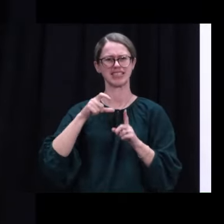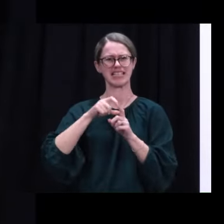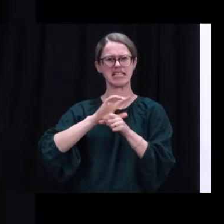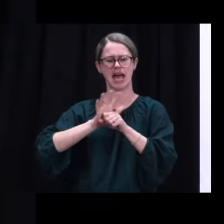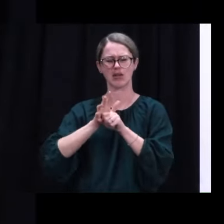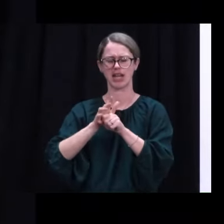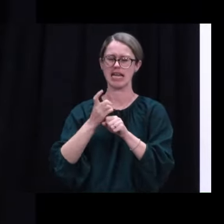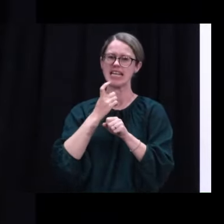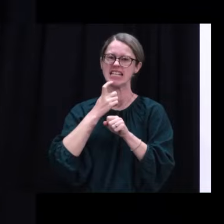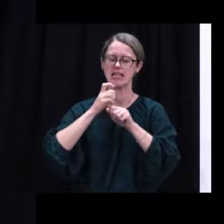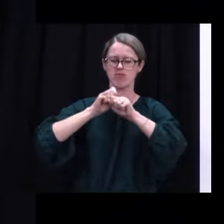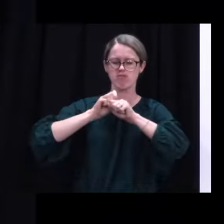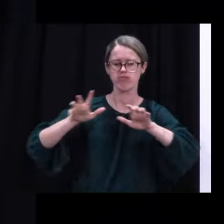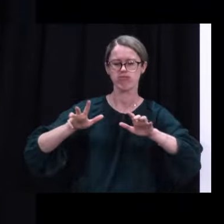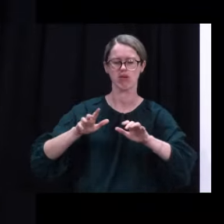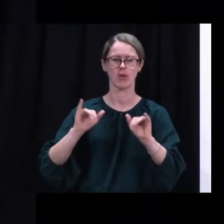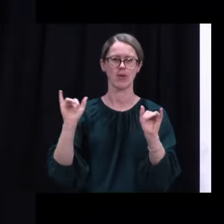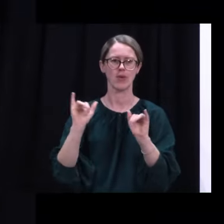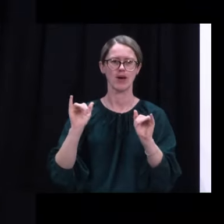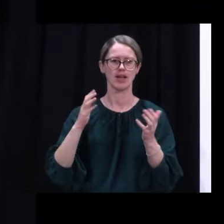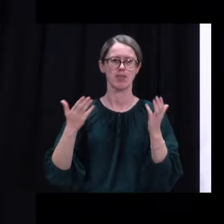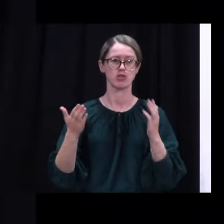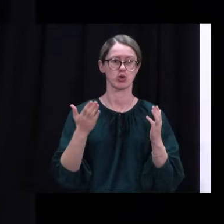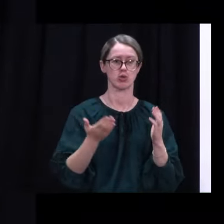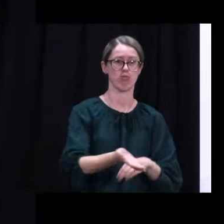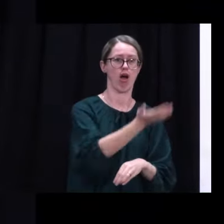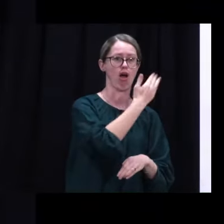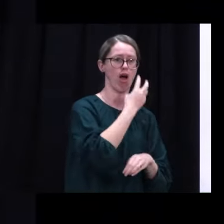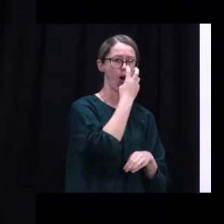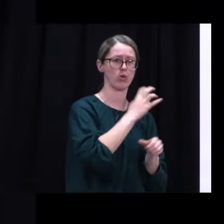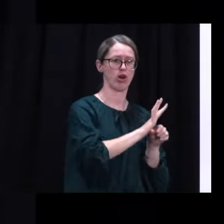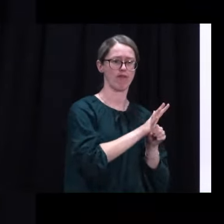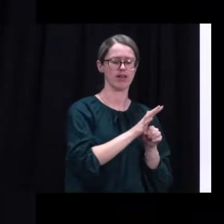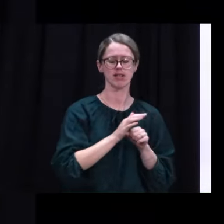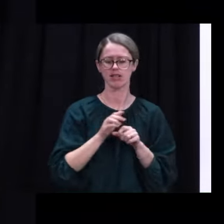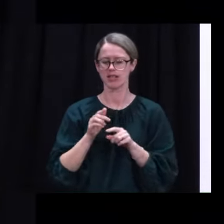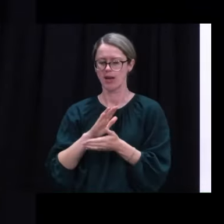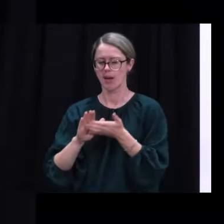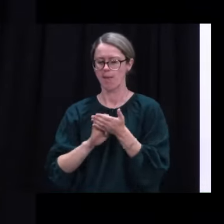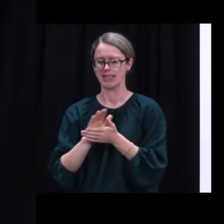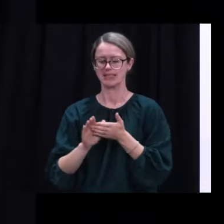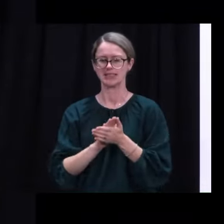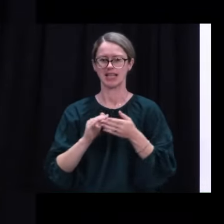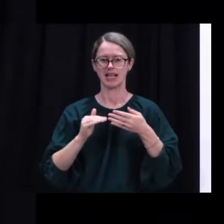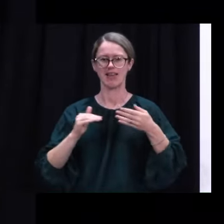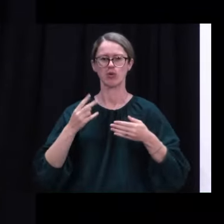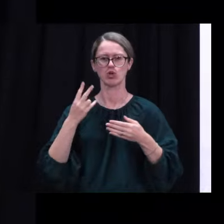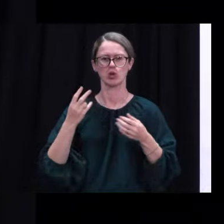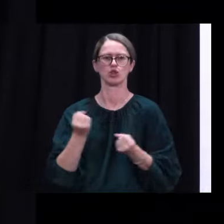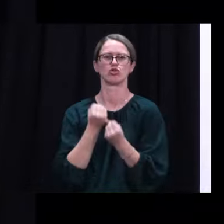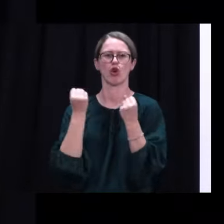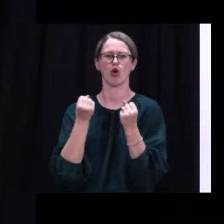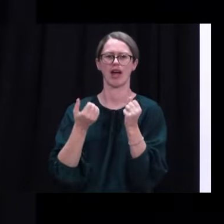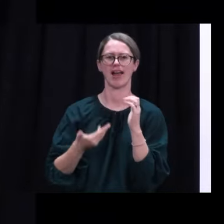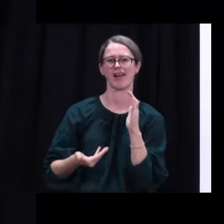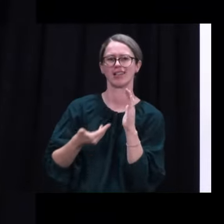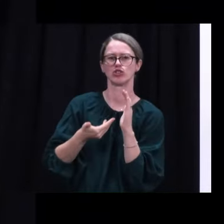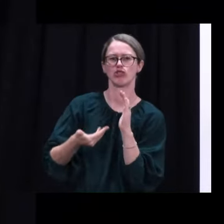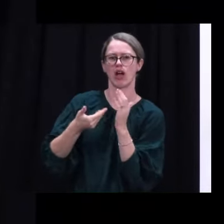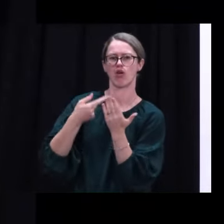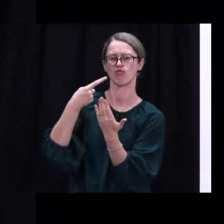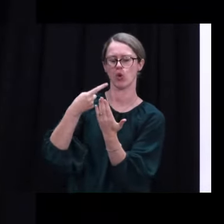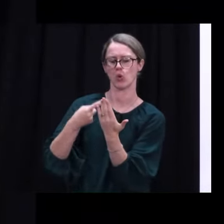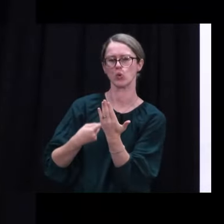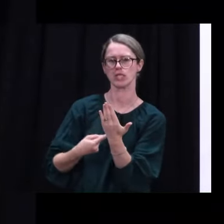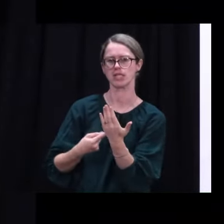transmissible and dangerous than other forms of the virus, we have had to create a stronger Alert Level 2 and strengthen the rules at Level 2 to take